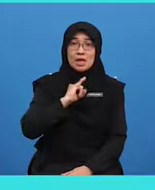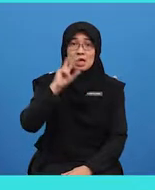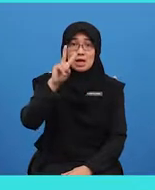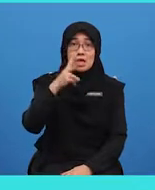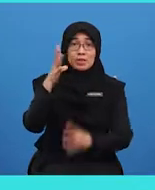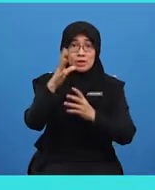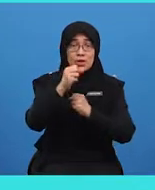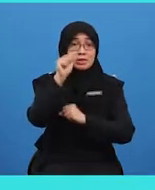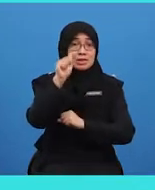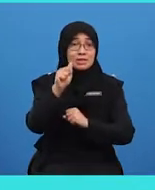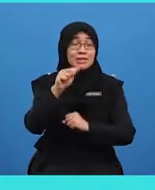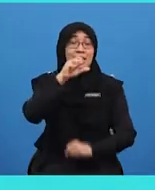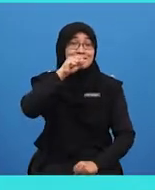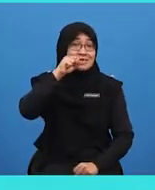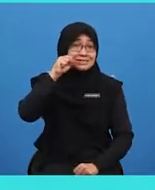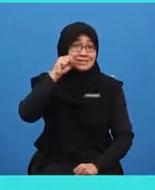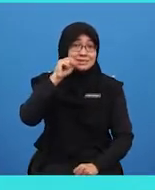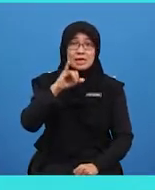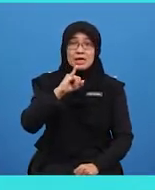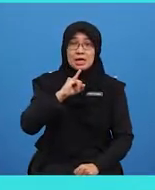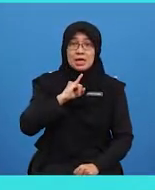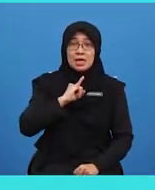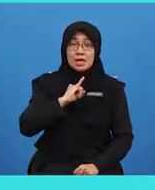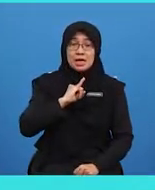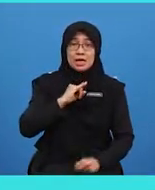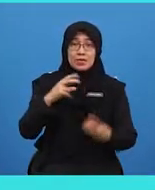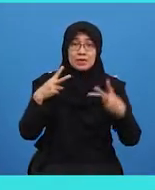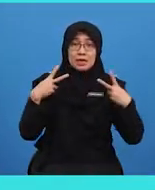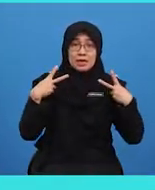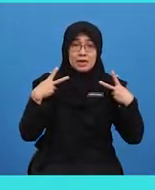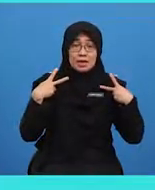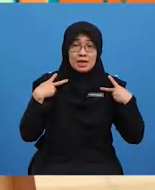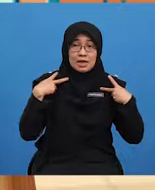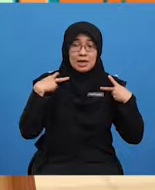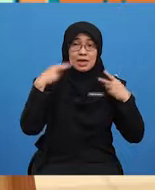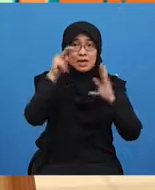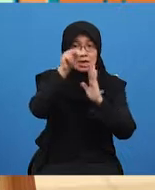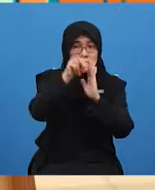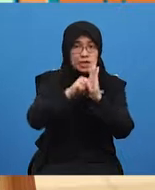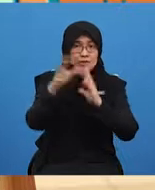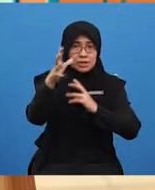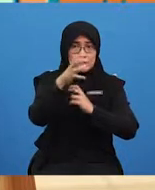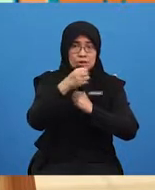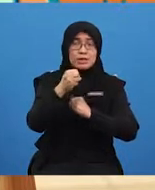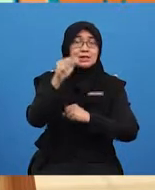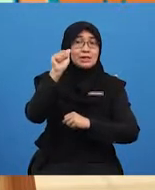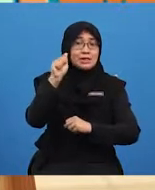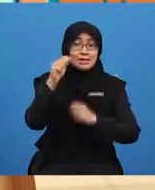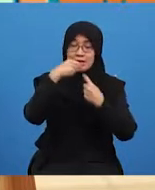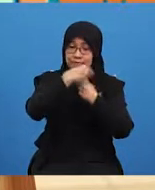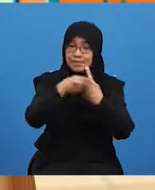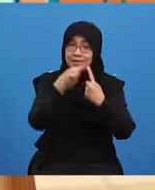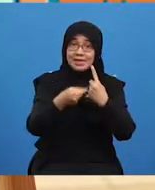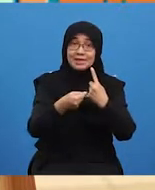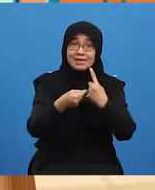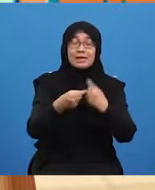I've got a carrot. I haven't got a banana. Good job, YOLO. So,